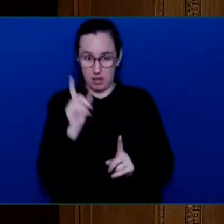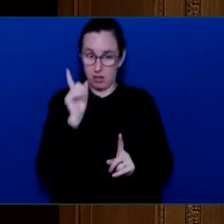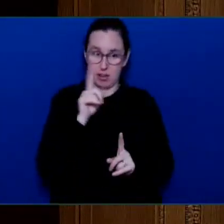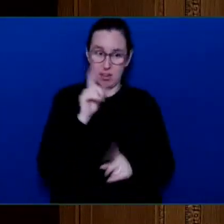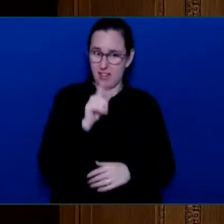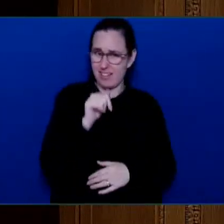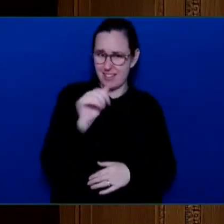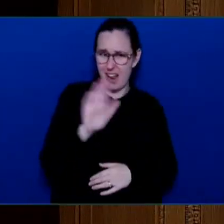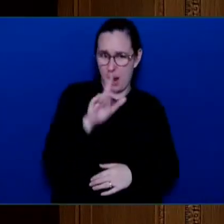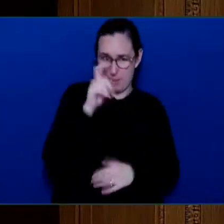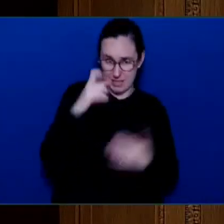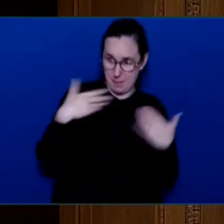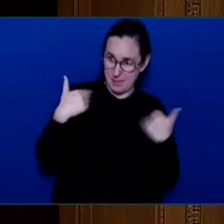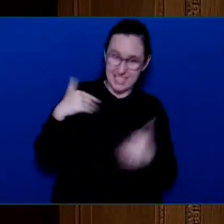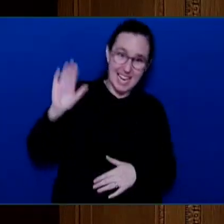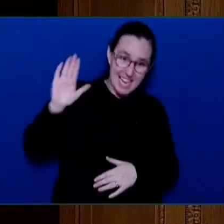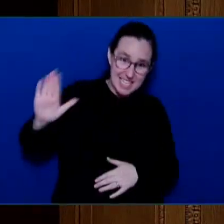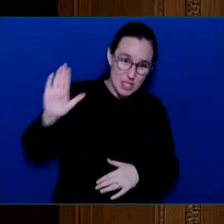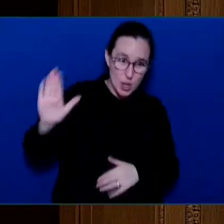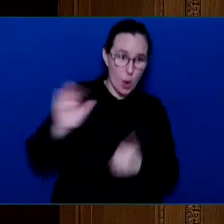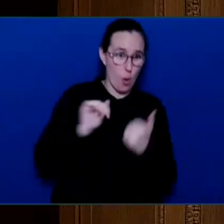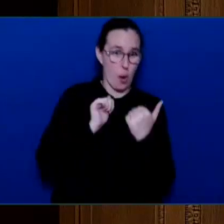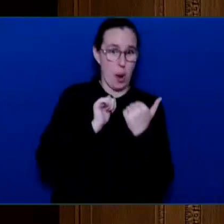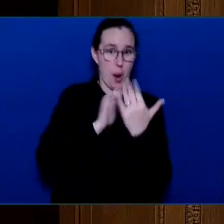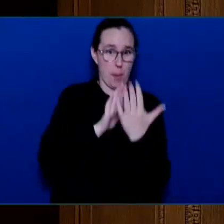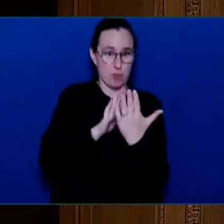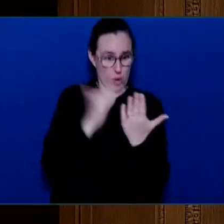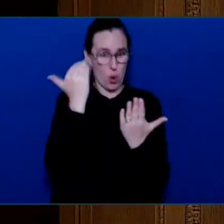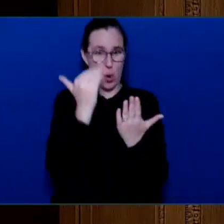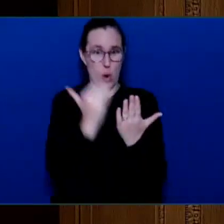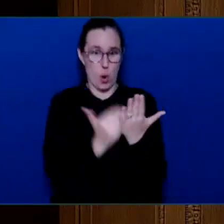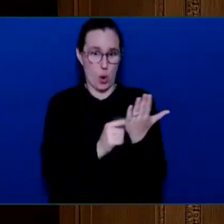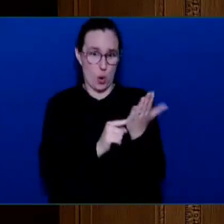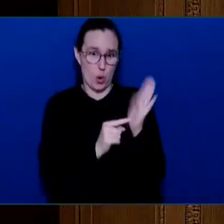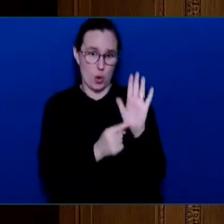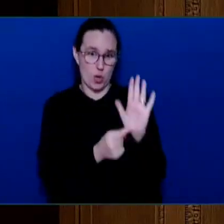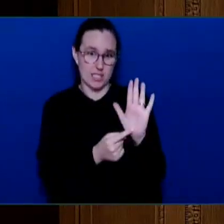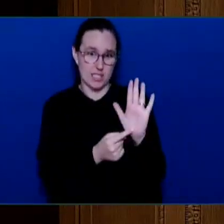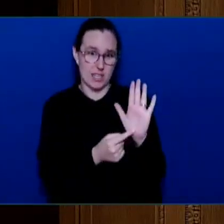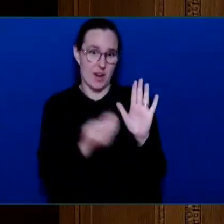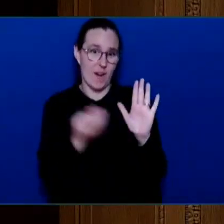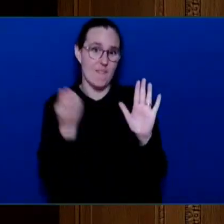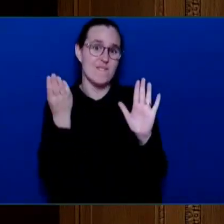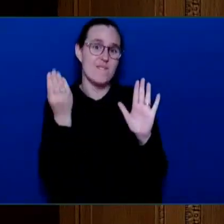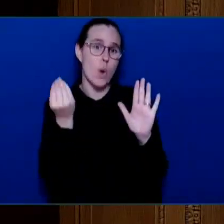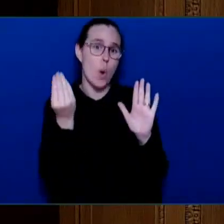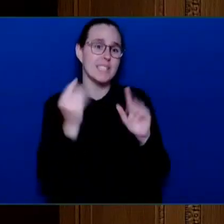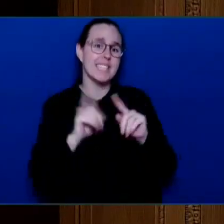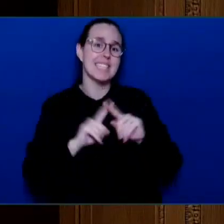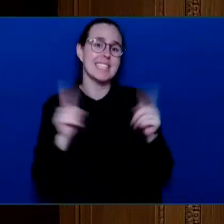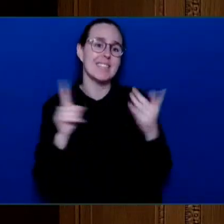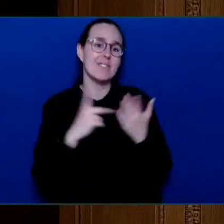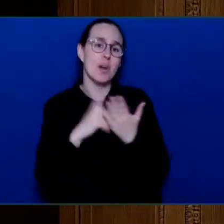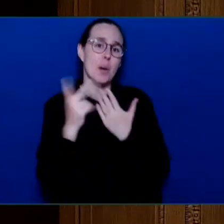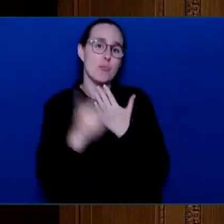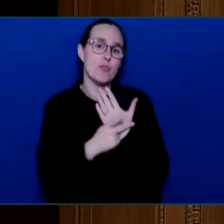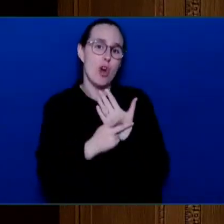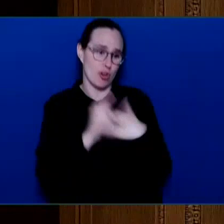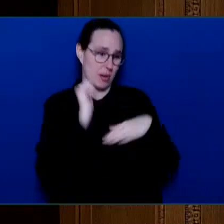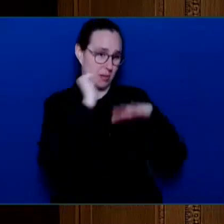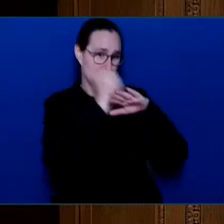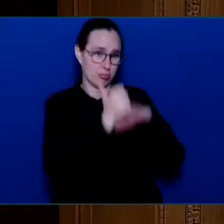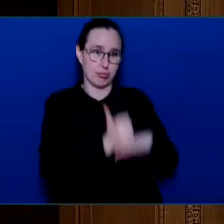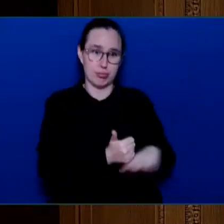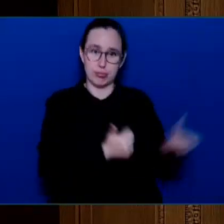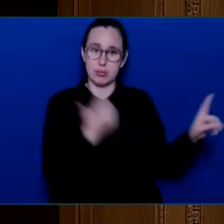list 14 initiatives that were in place in 2017 when the government changed, Mr. Speaker. The government